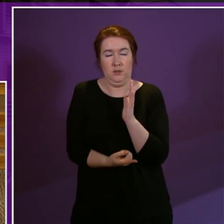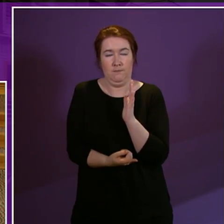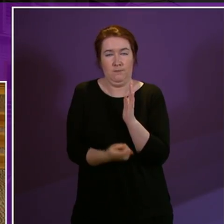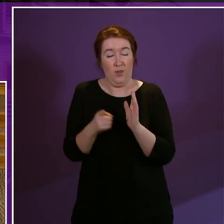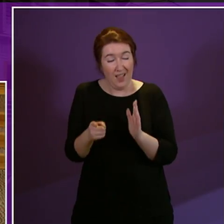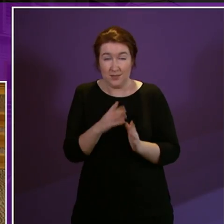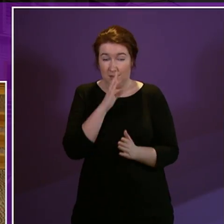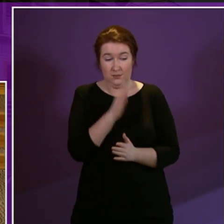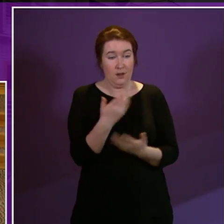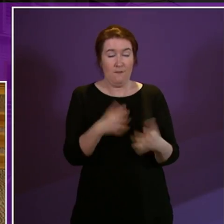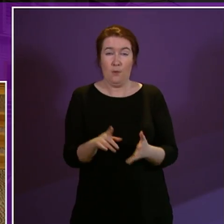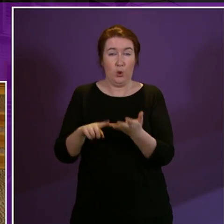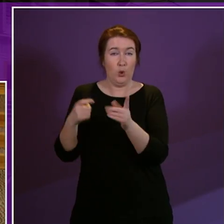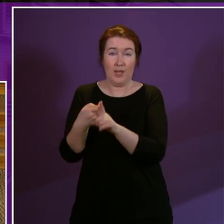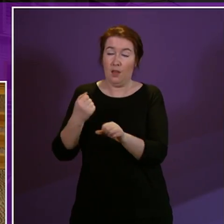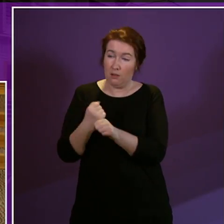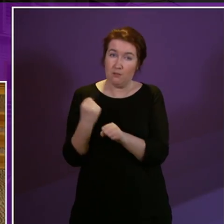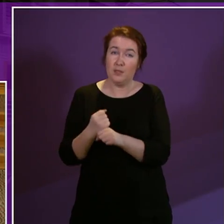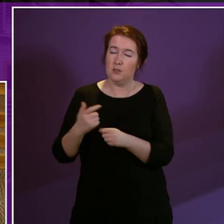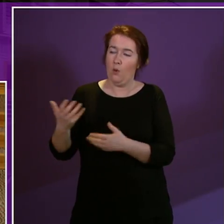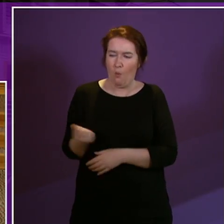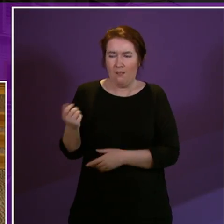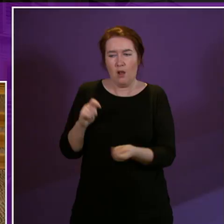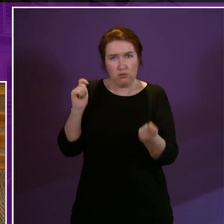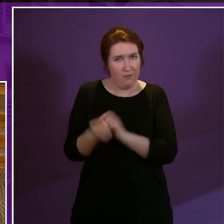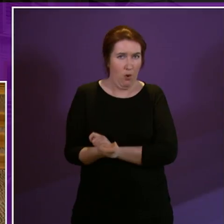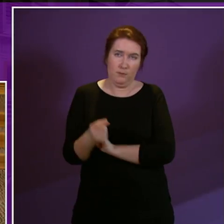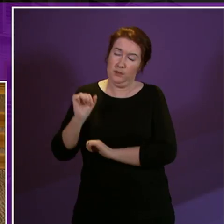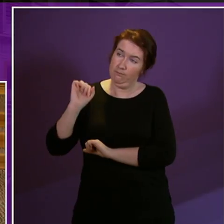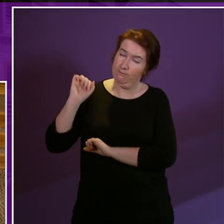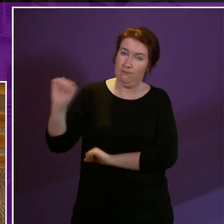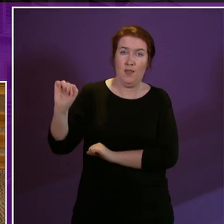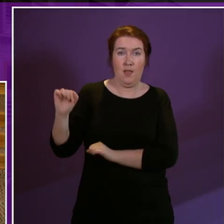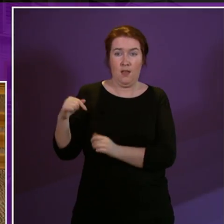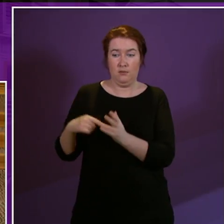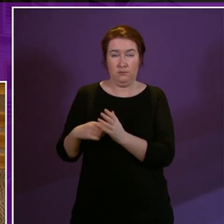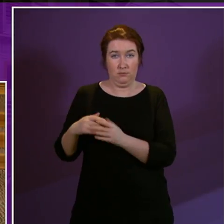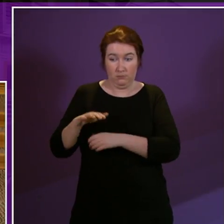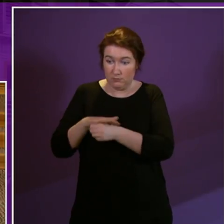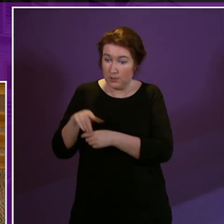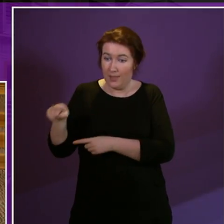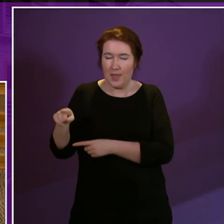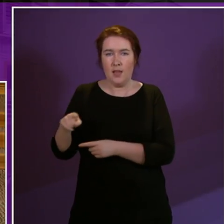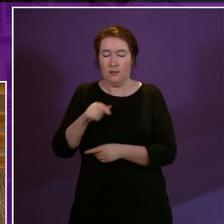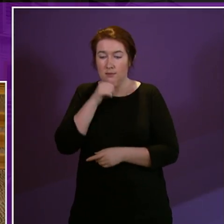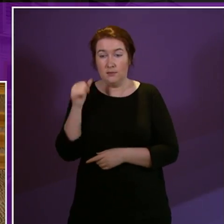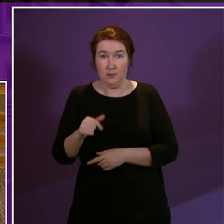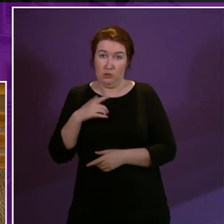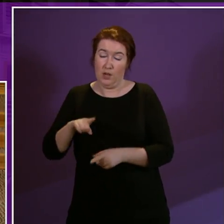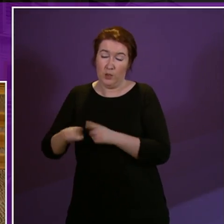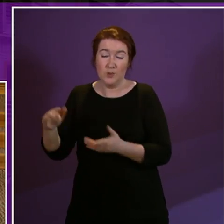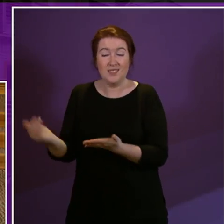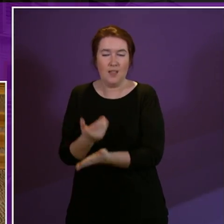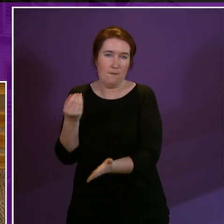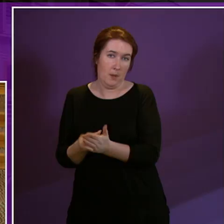directly from UK government welfare reforms that were in their own terms deliberately intended to save money